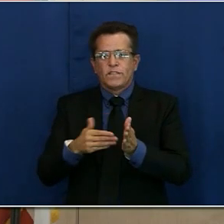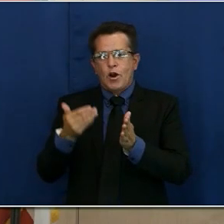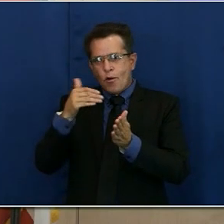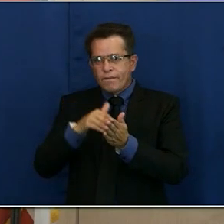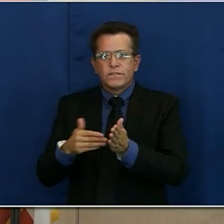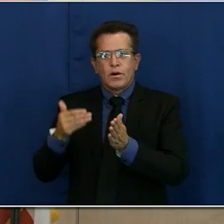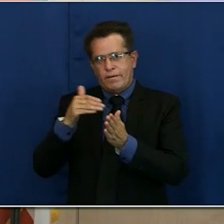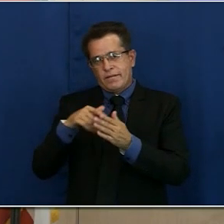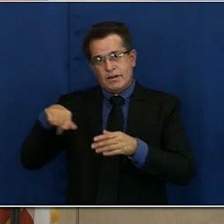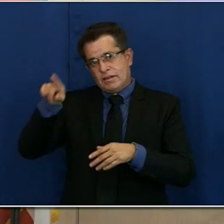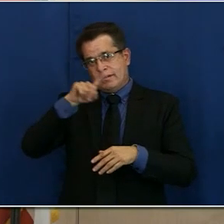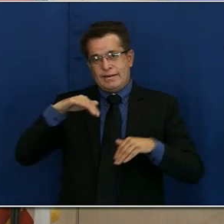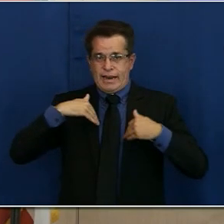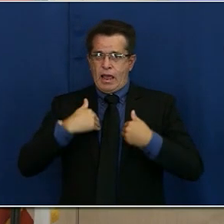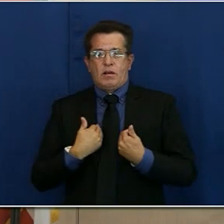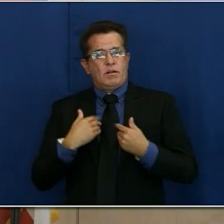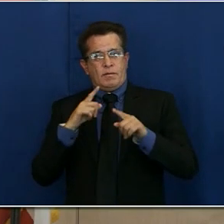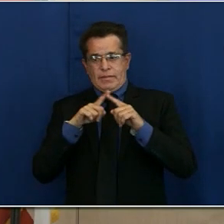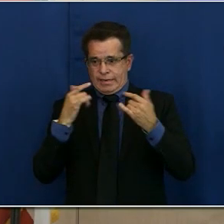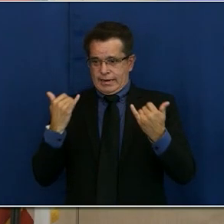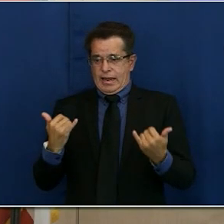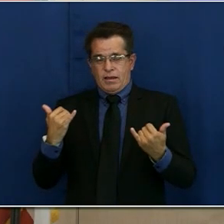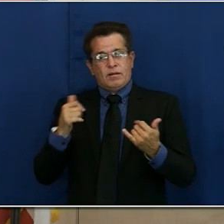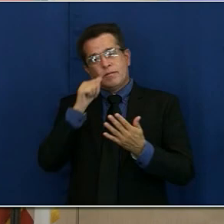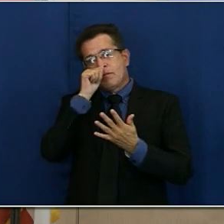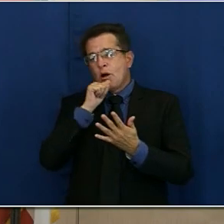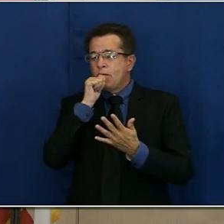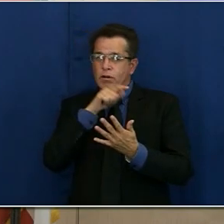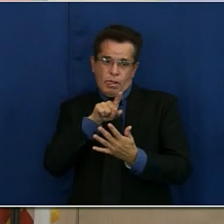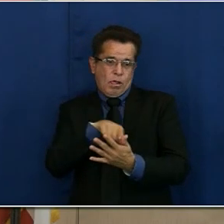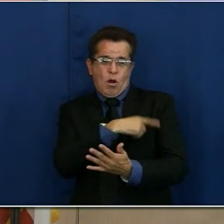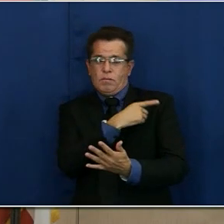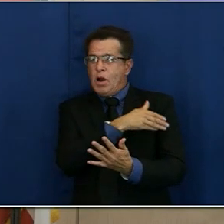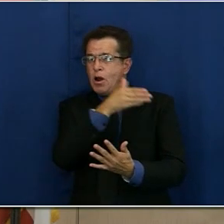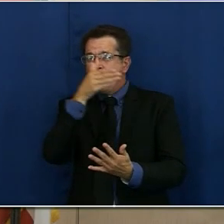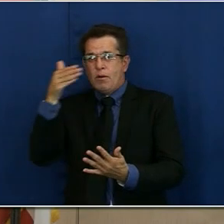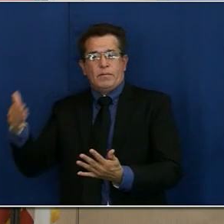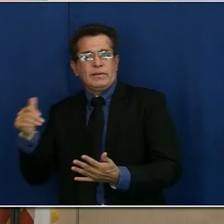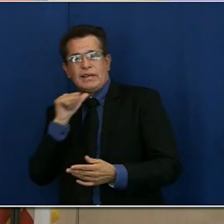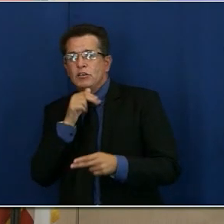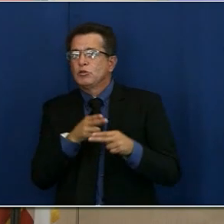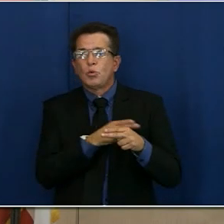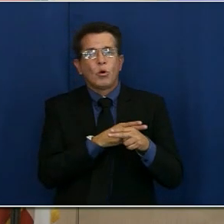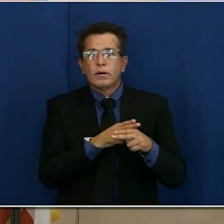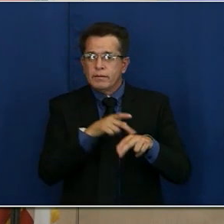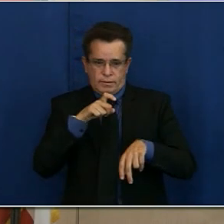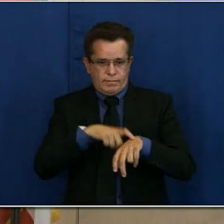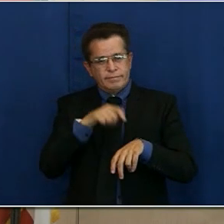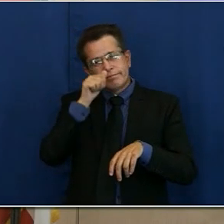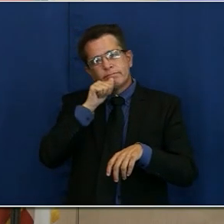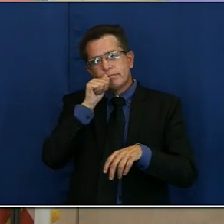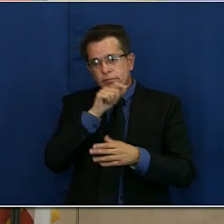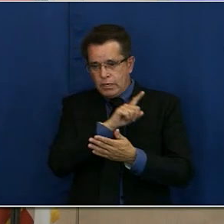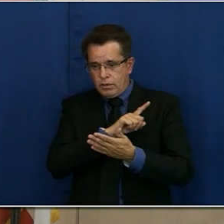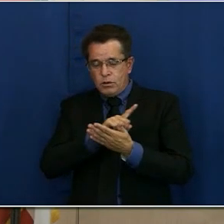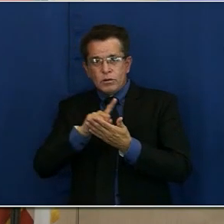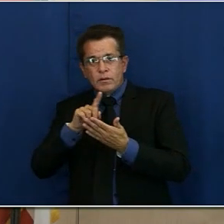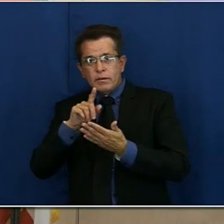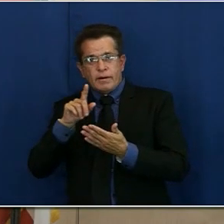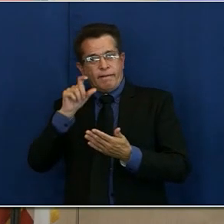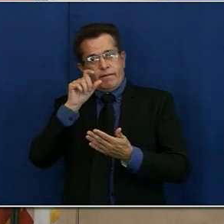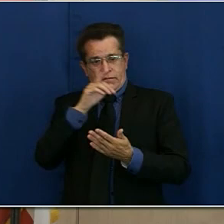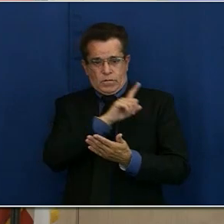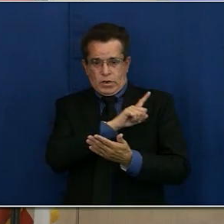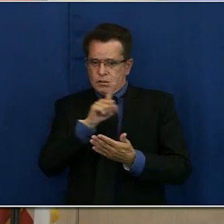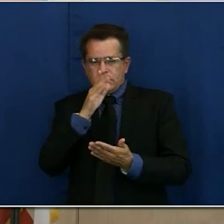as we've also stated, this is a marathon. It is not a sprint. And by practicing these behaviors for a few weeks and then